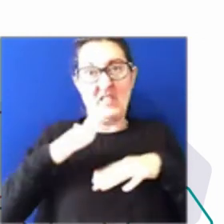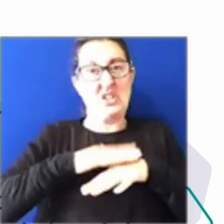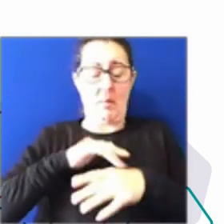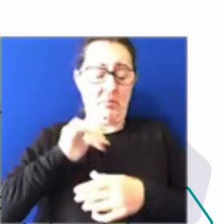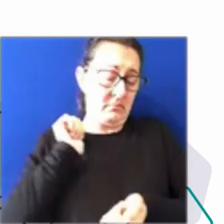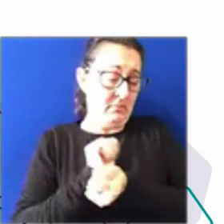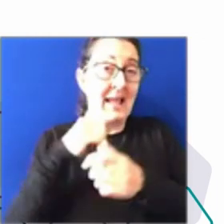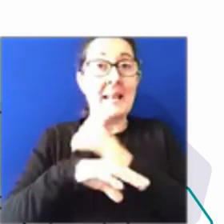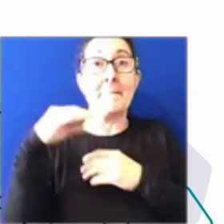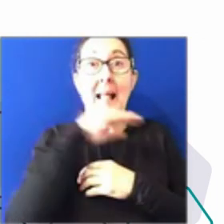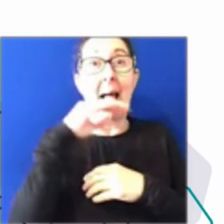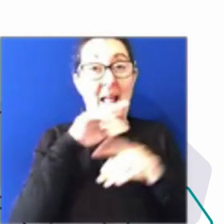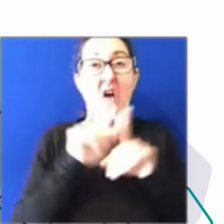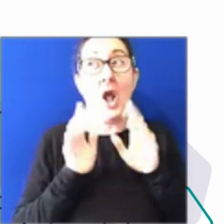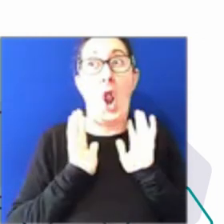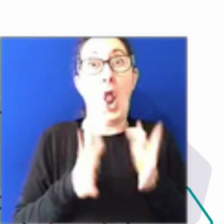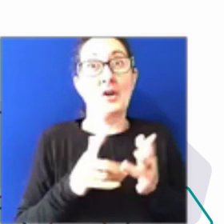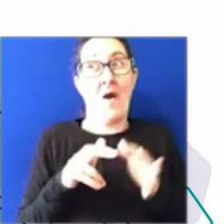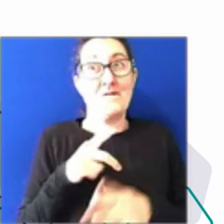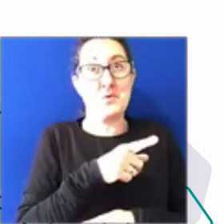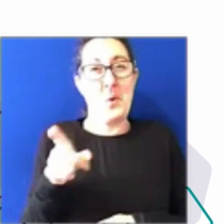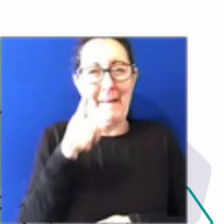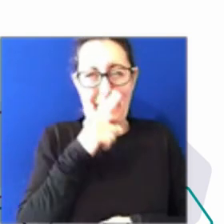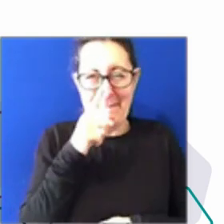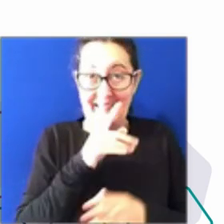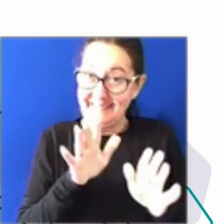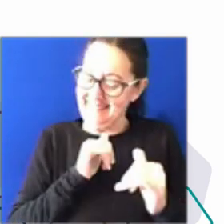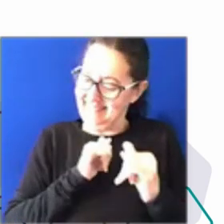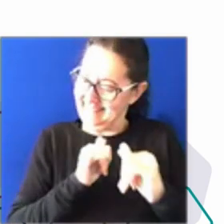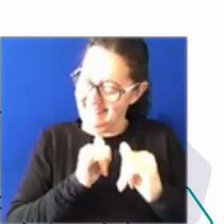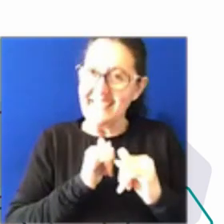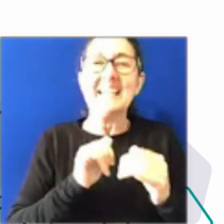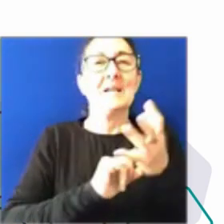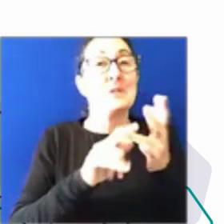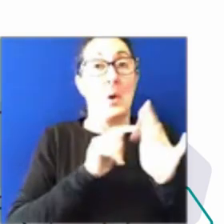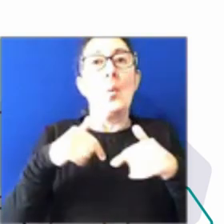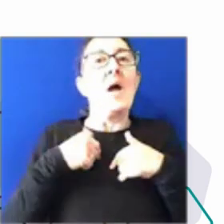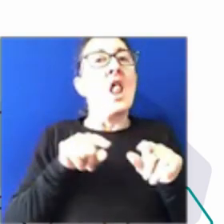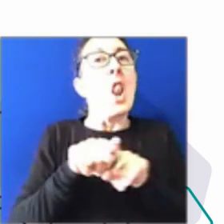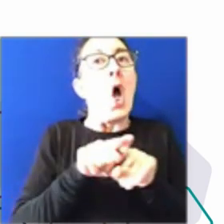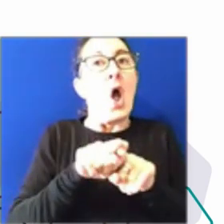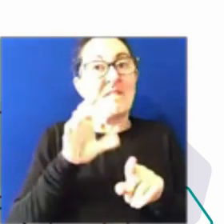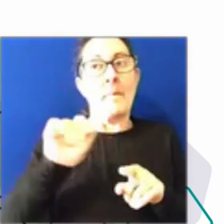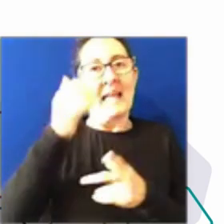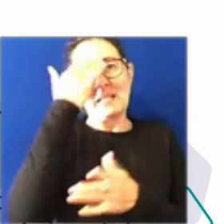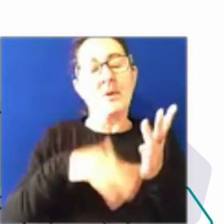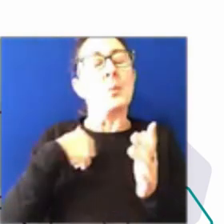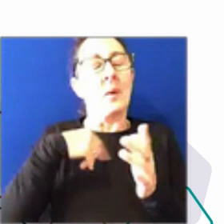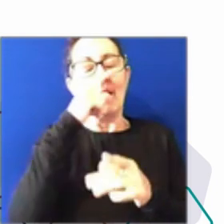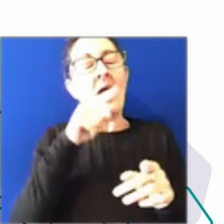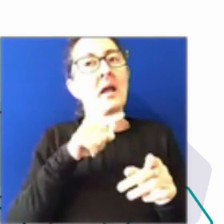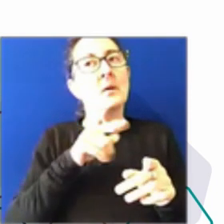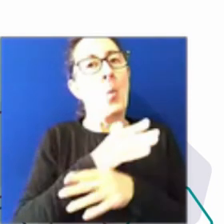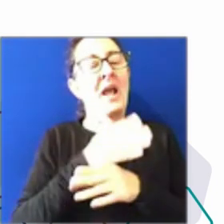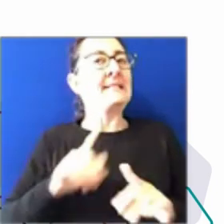lot of you people. And so we learned there that we could work differently. But I think we also learned it's